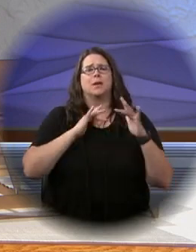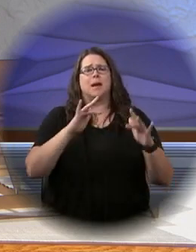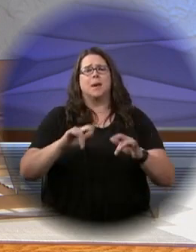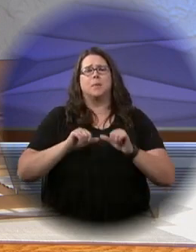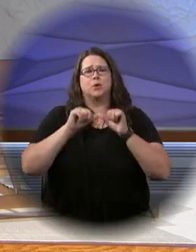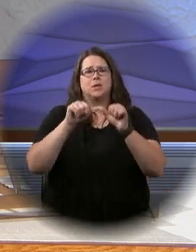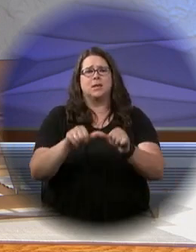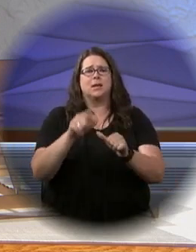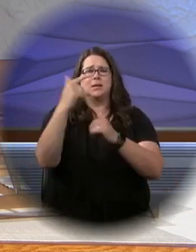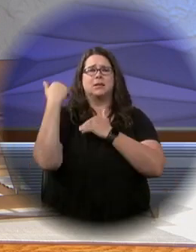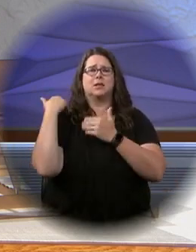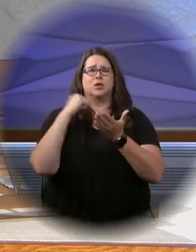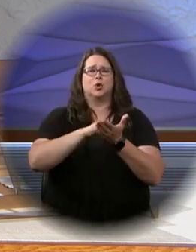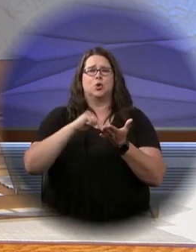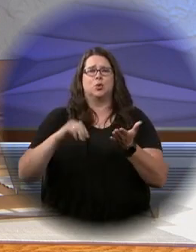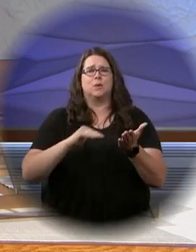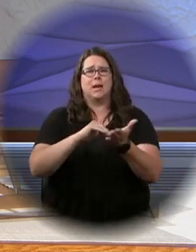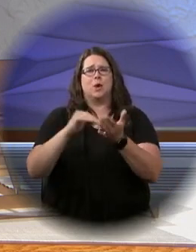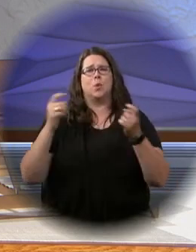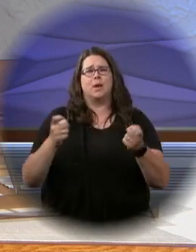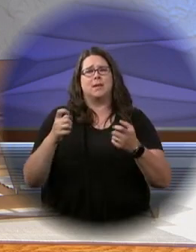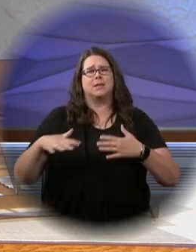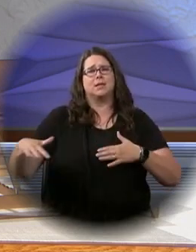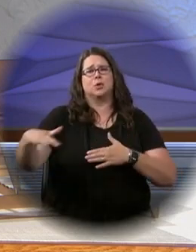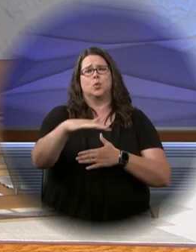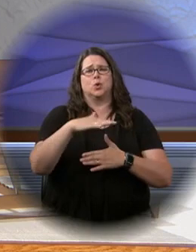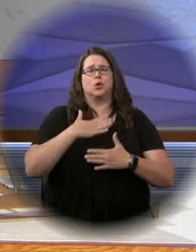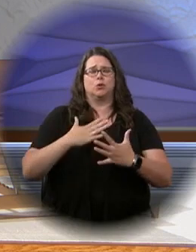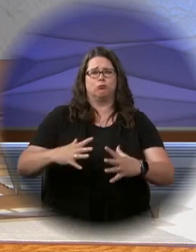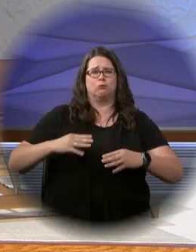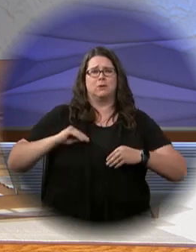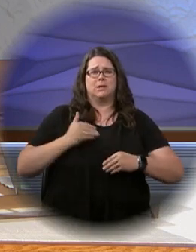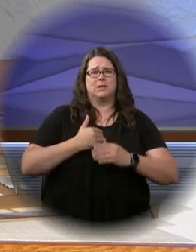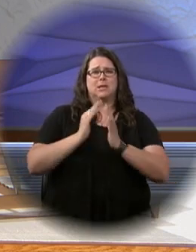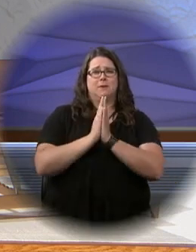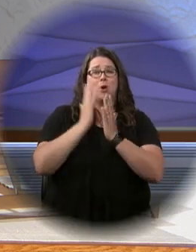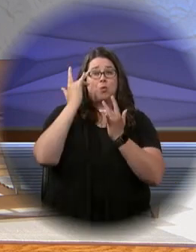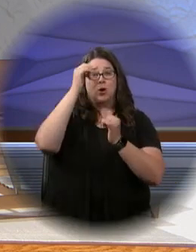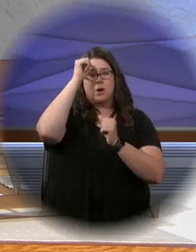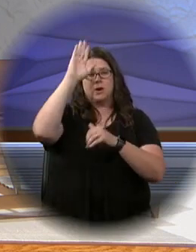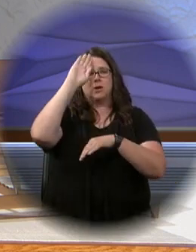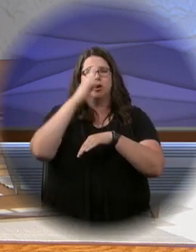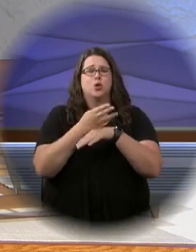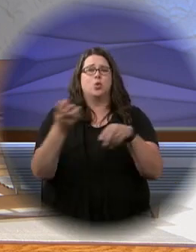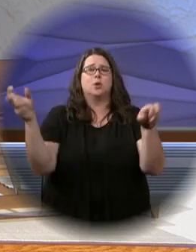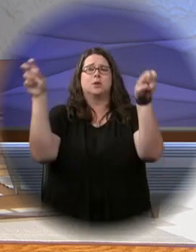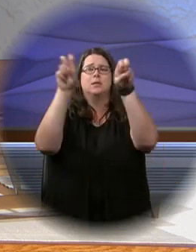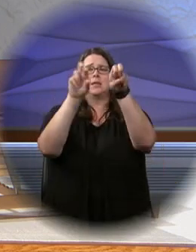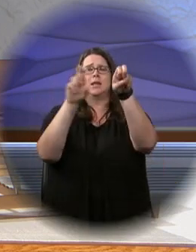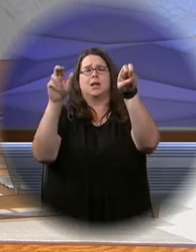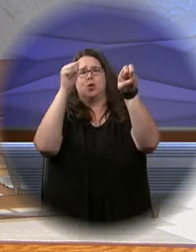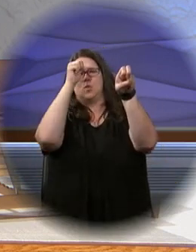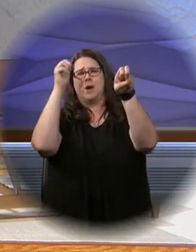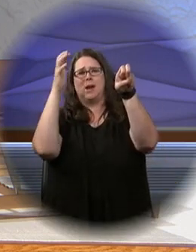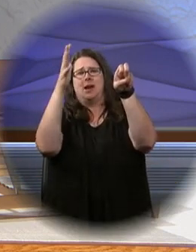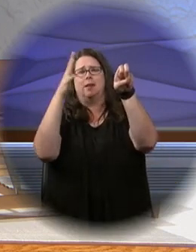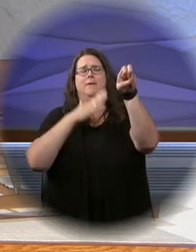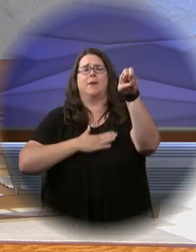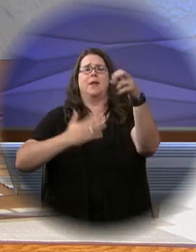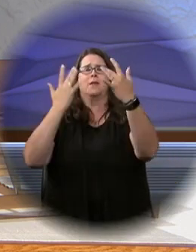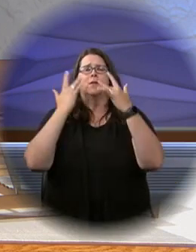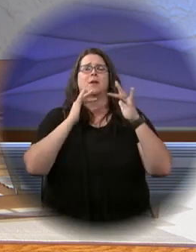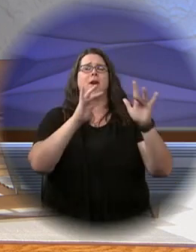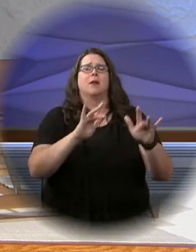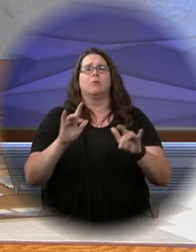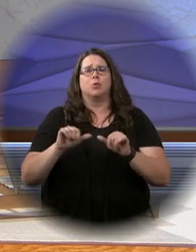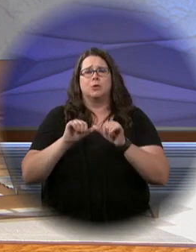world, have mercy on us. You take away the sins of the world, receive our prayer. You are seated at the right hand